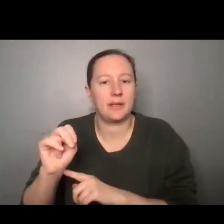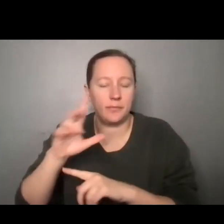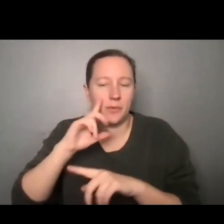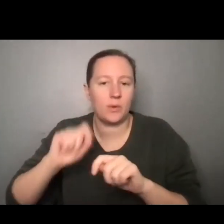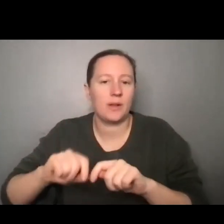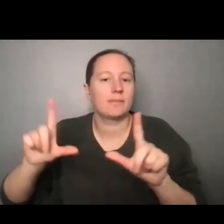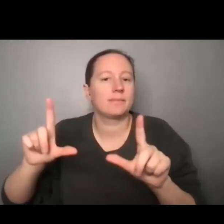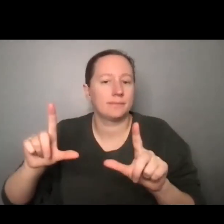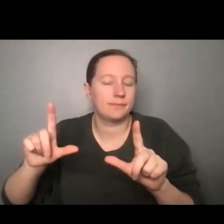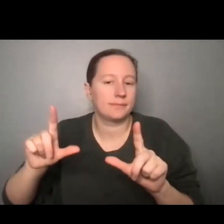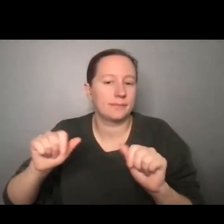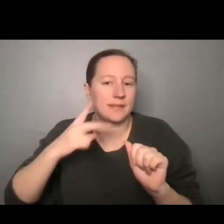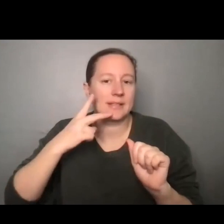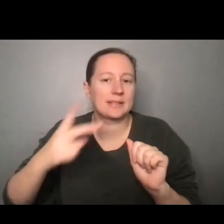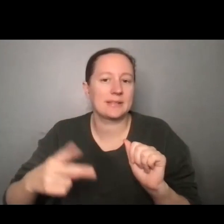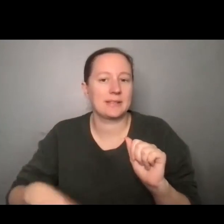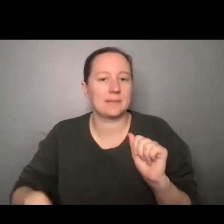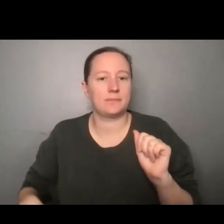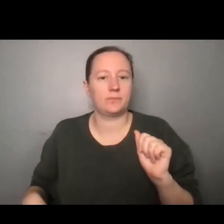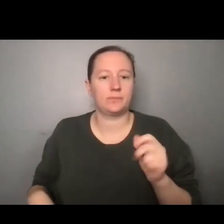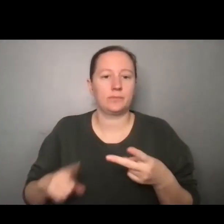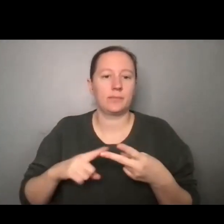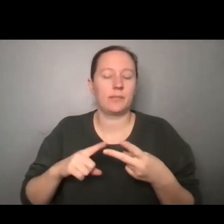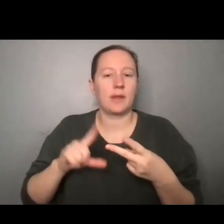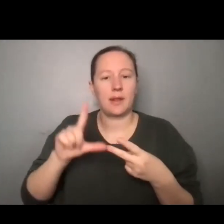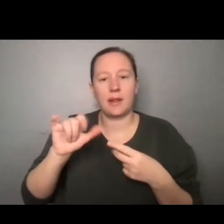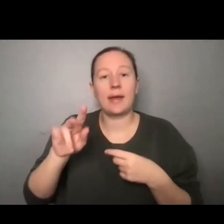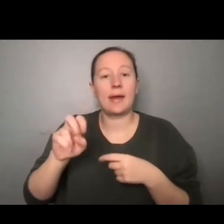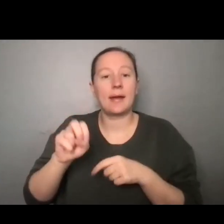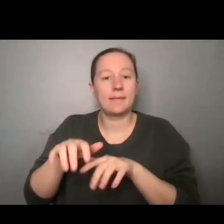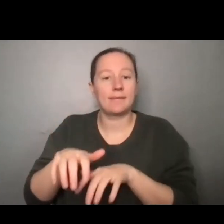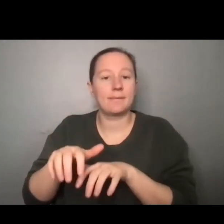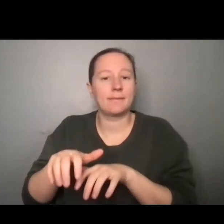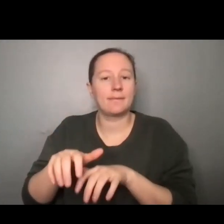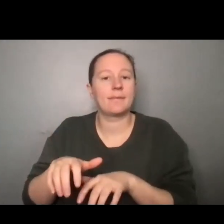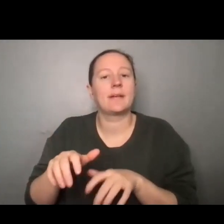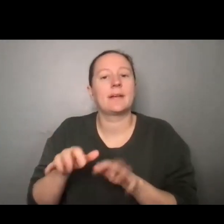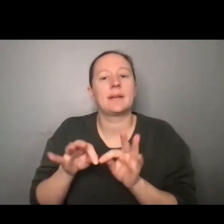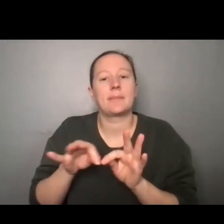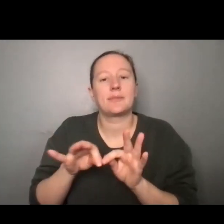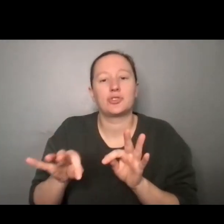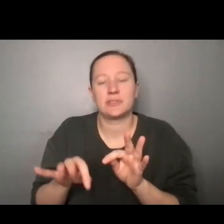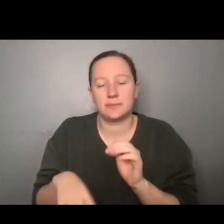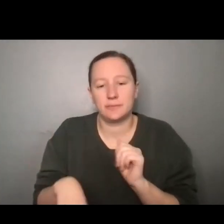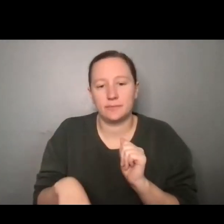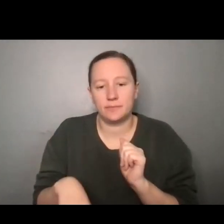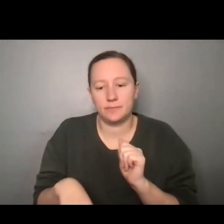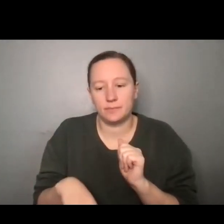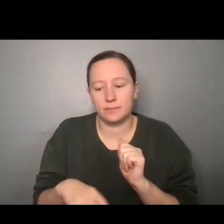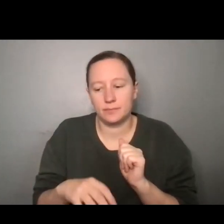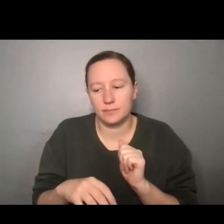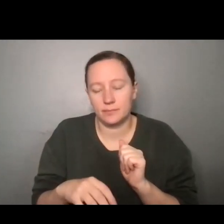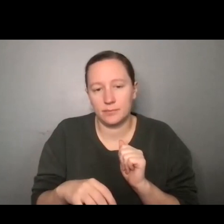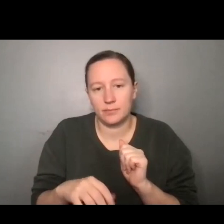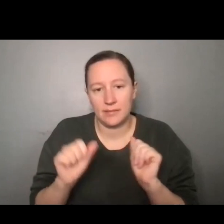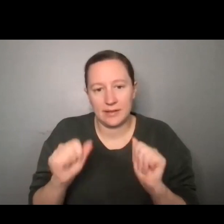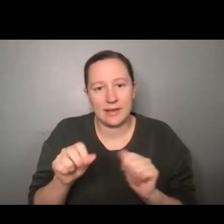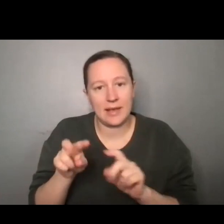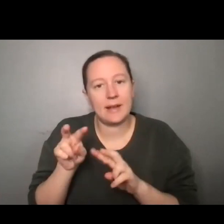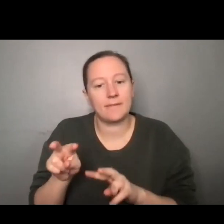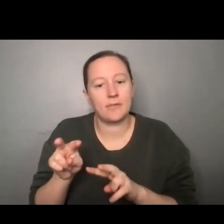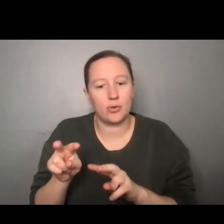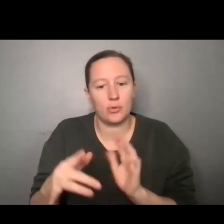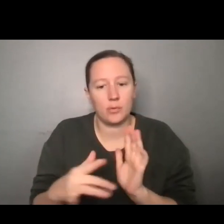throughout the entire panel. We also have live captioning that is available in this Zoom. You can view those captions by